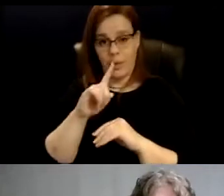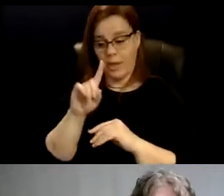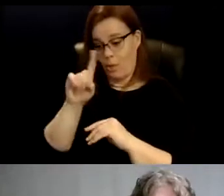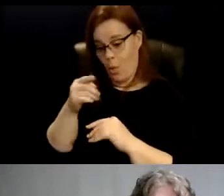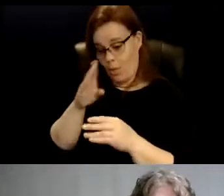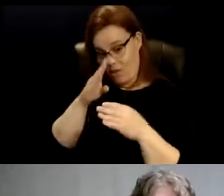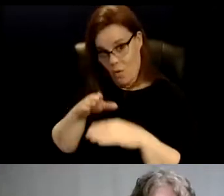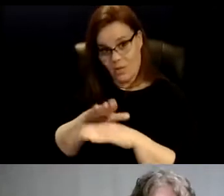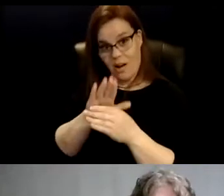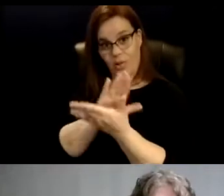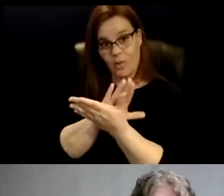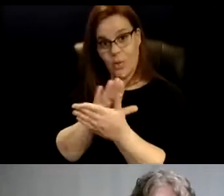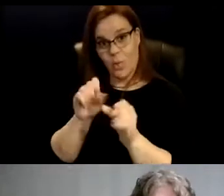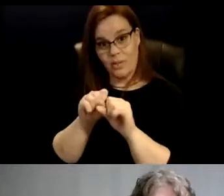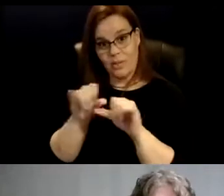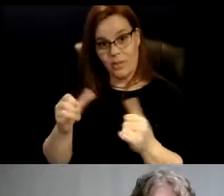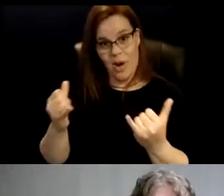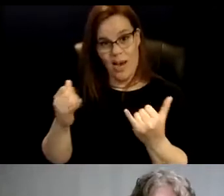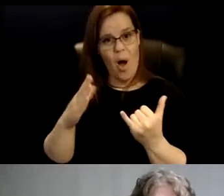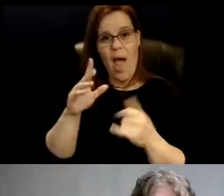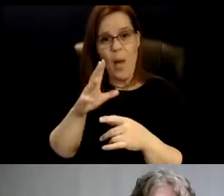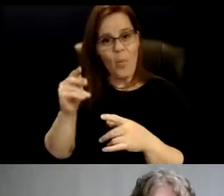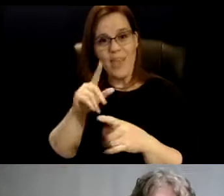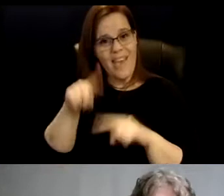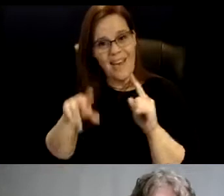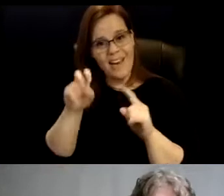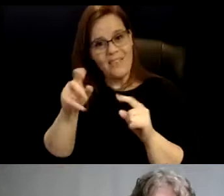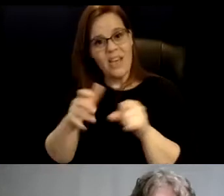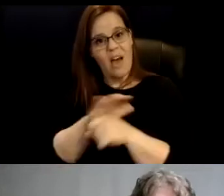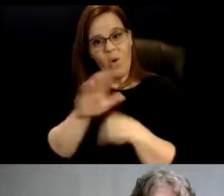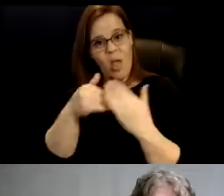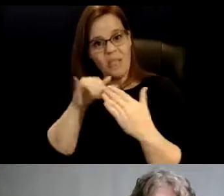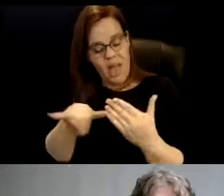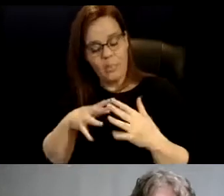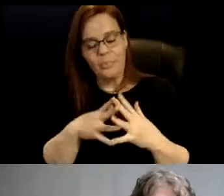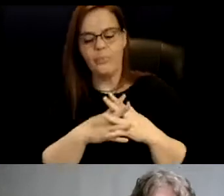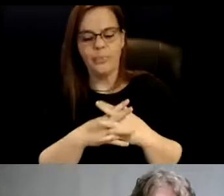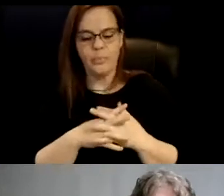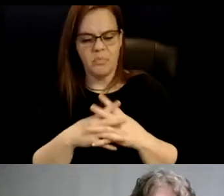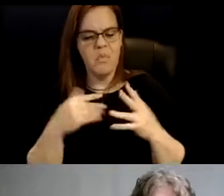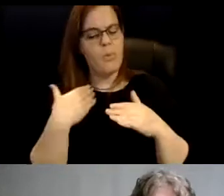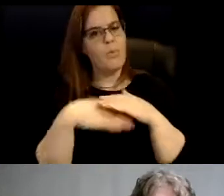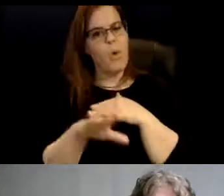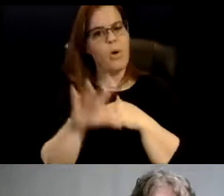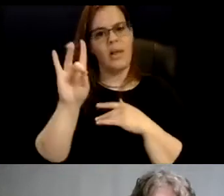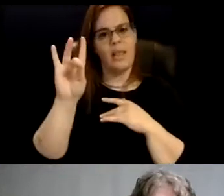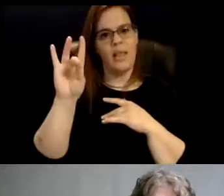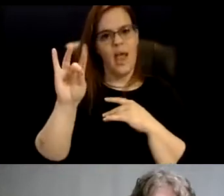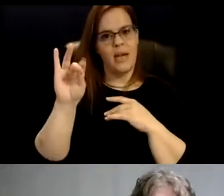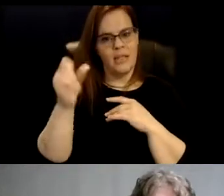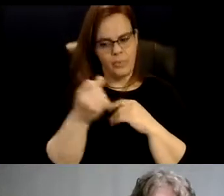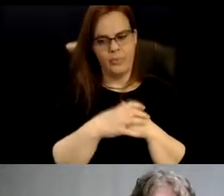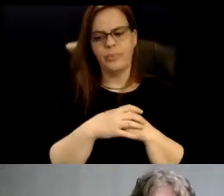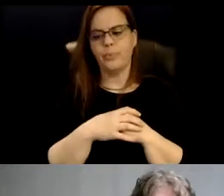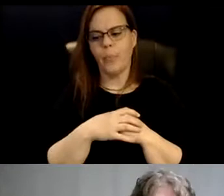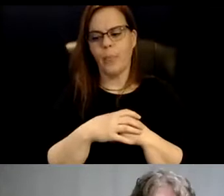about the whole one of it. Right. When I, I'm a, I'm, I was born in the eighties. Um, and